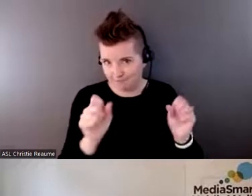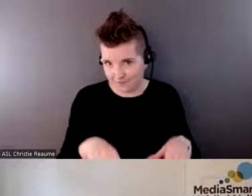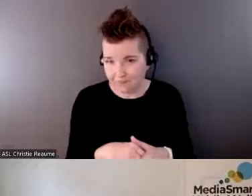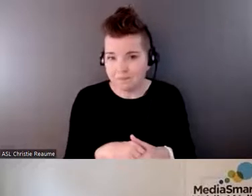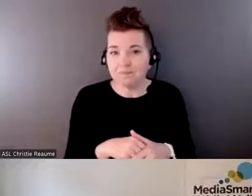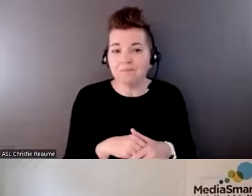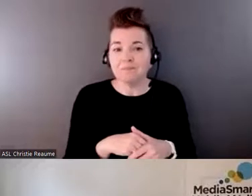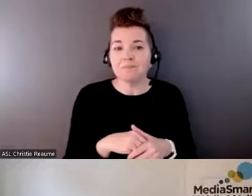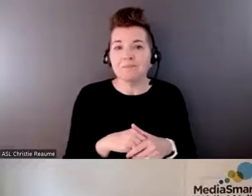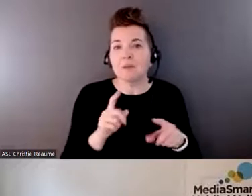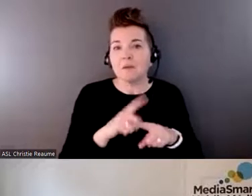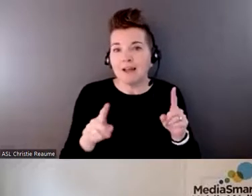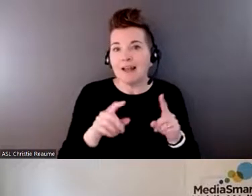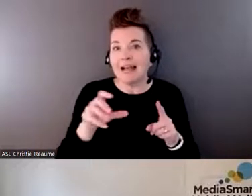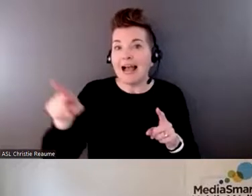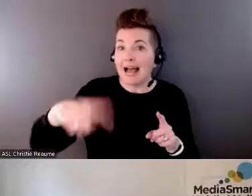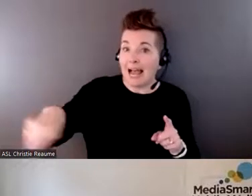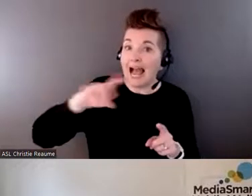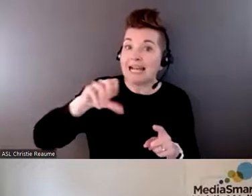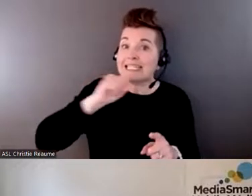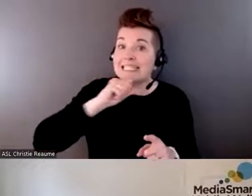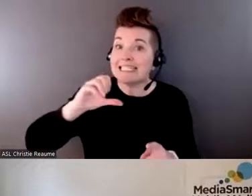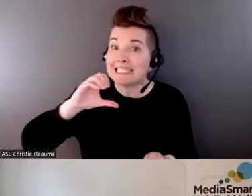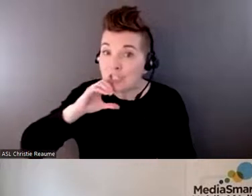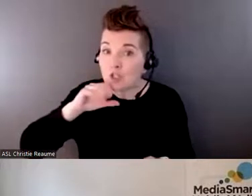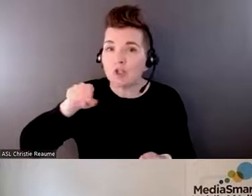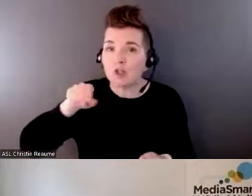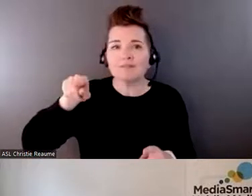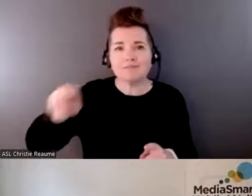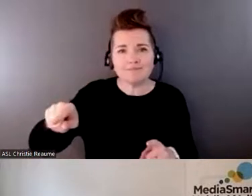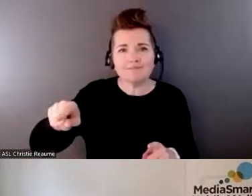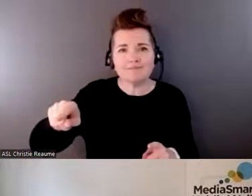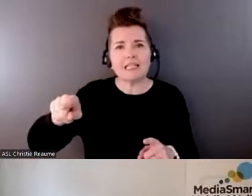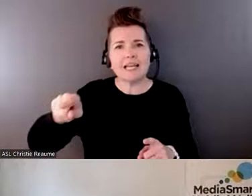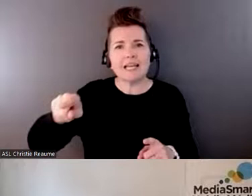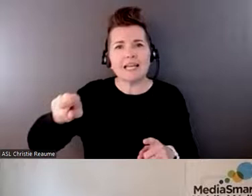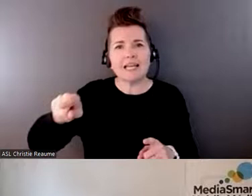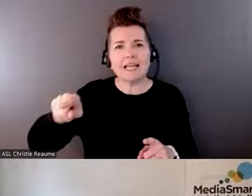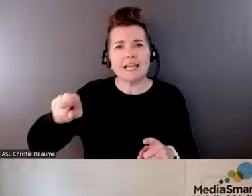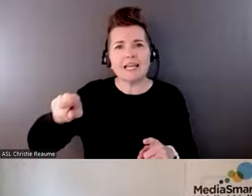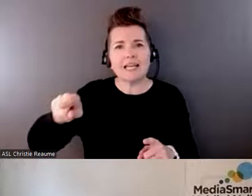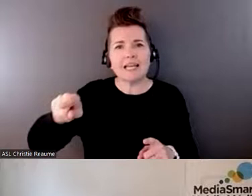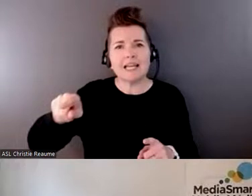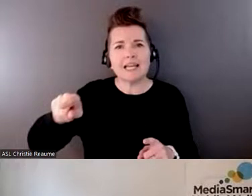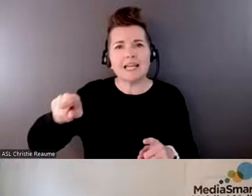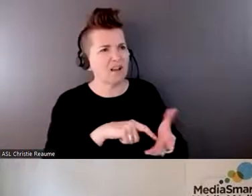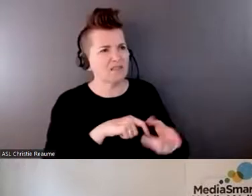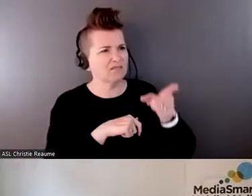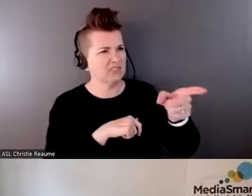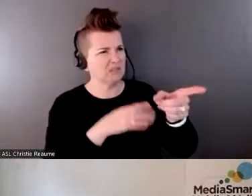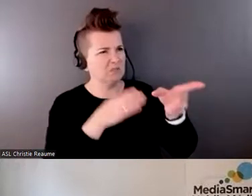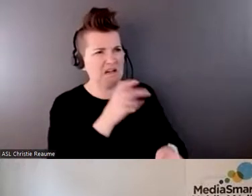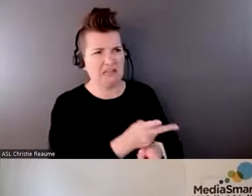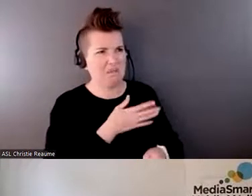how can particularly an older adult, recognize when they're dealing with someone who doesn't have a strong security program?